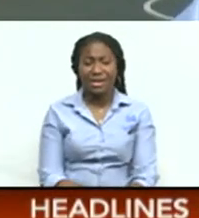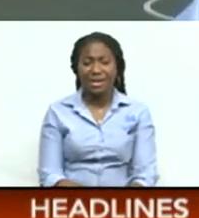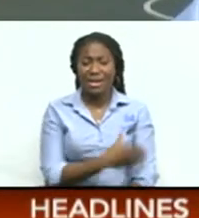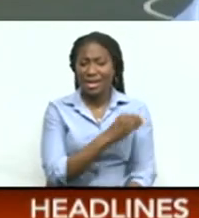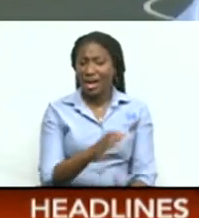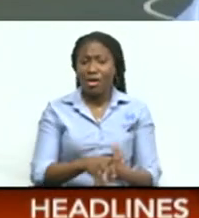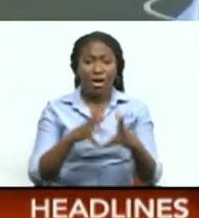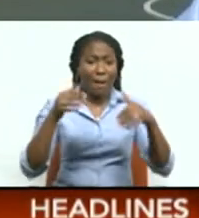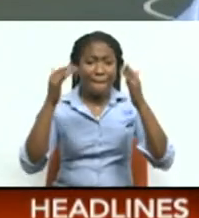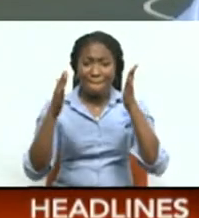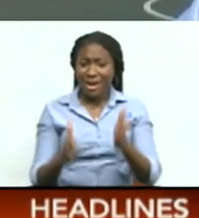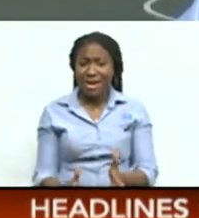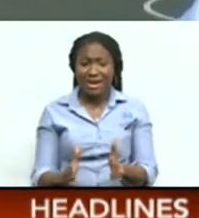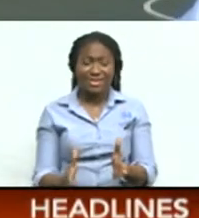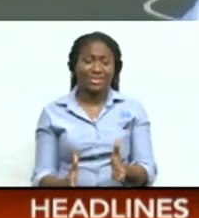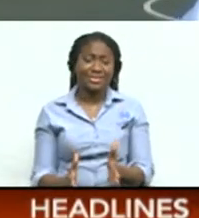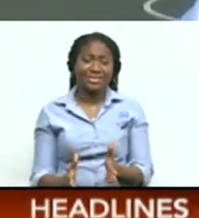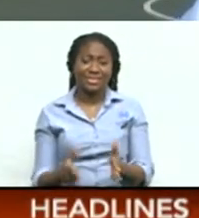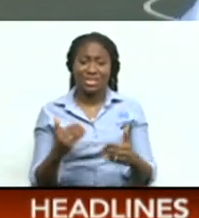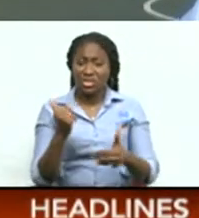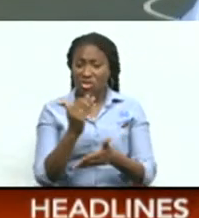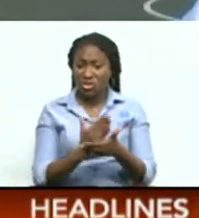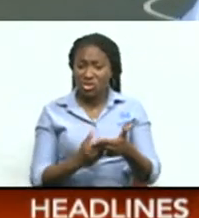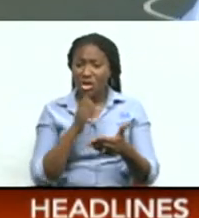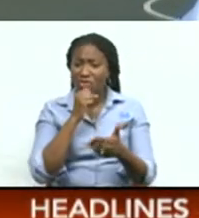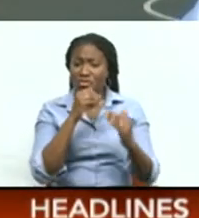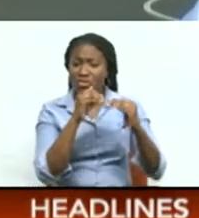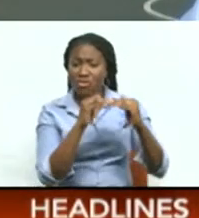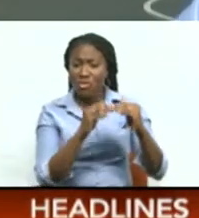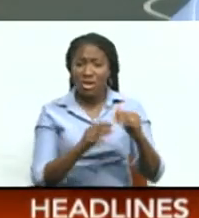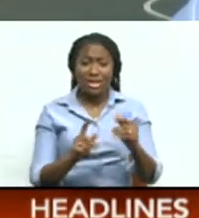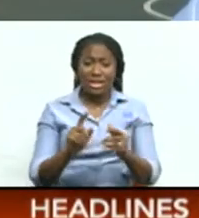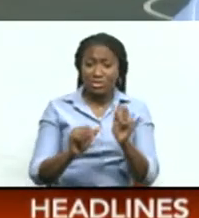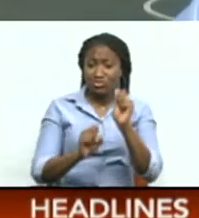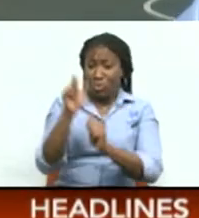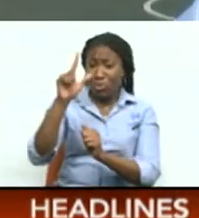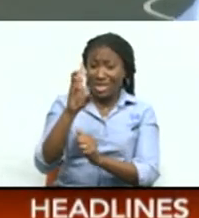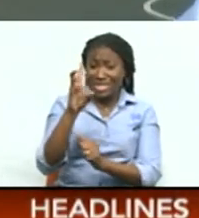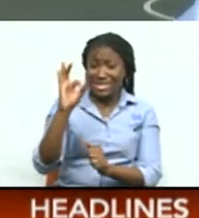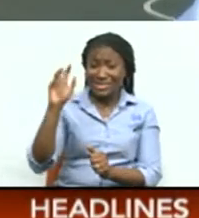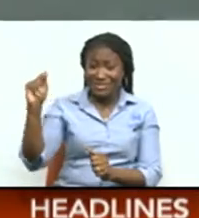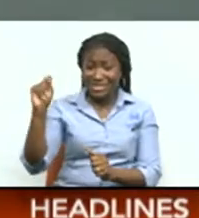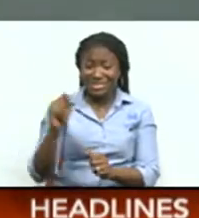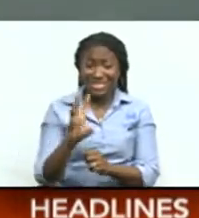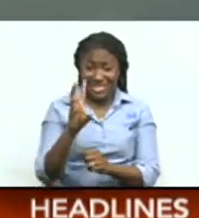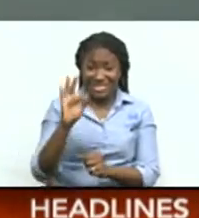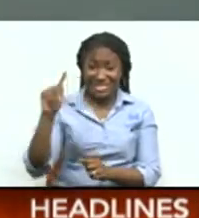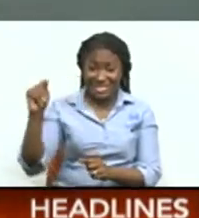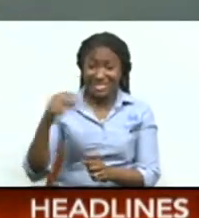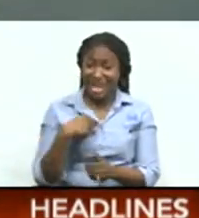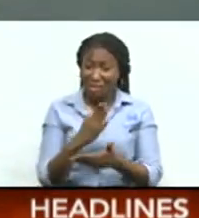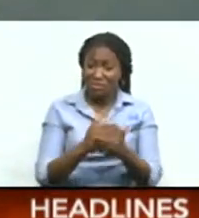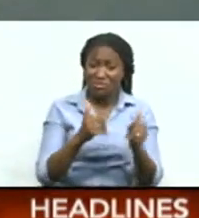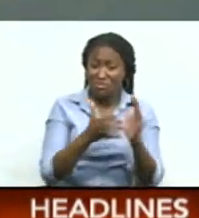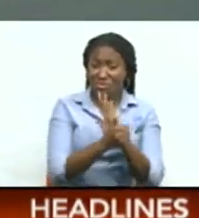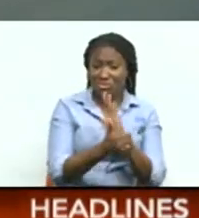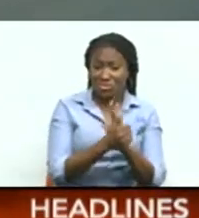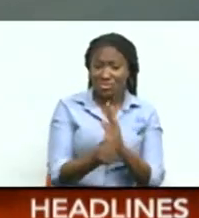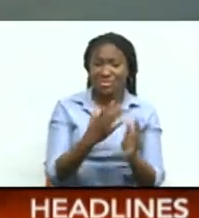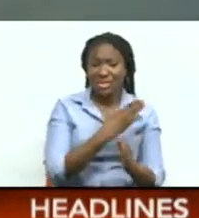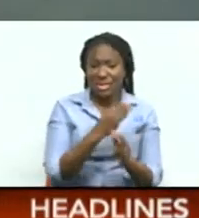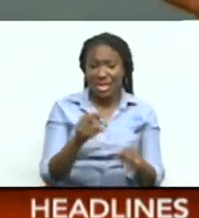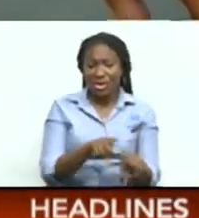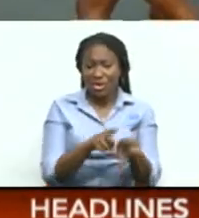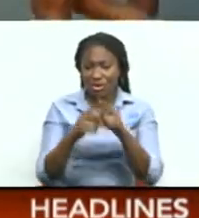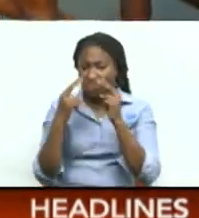a number of players We have some Some under six Some six footers also So it has a few perspectives McLean also watched some basketball At the